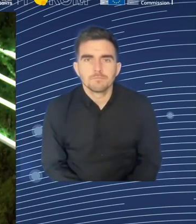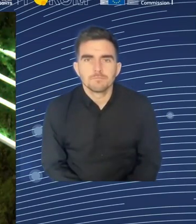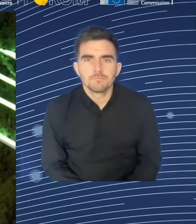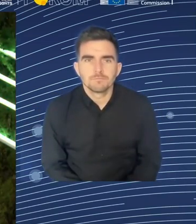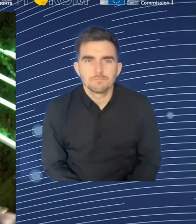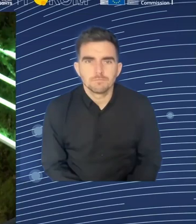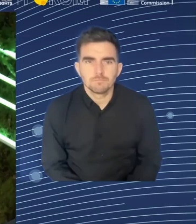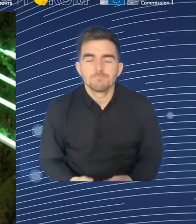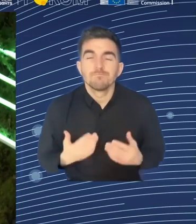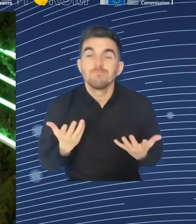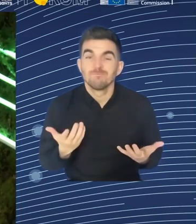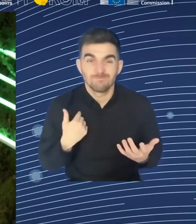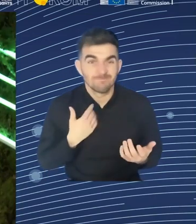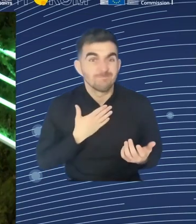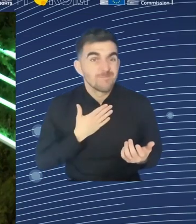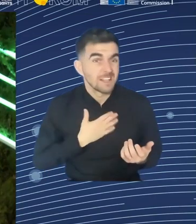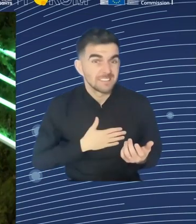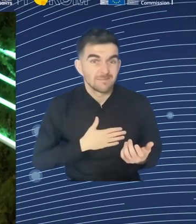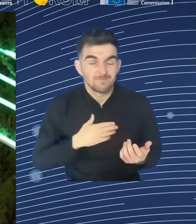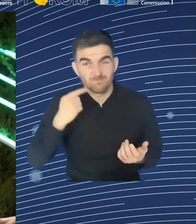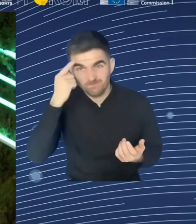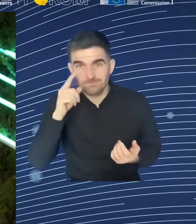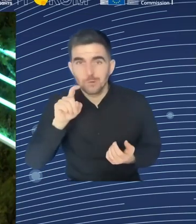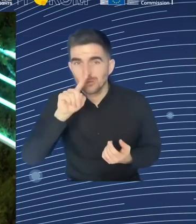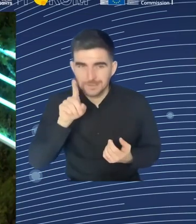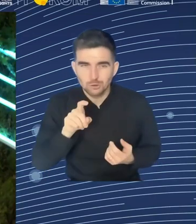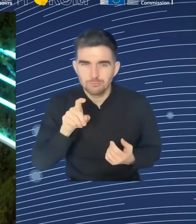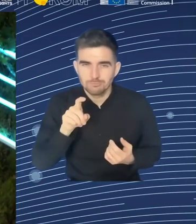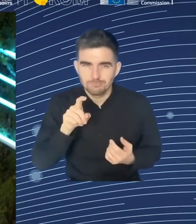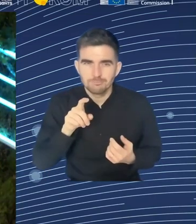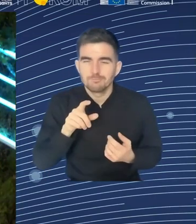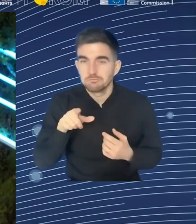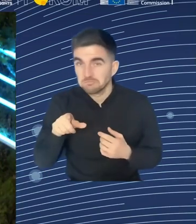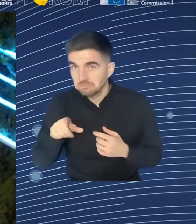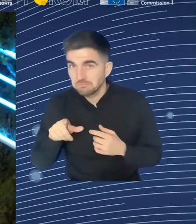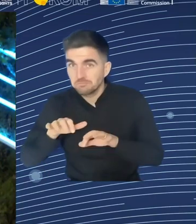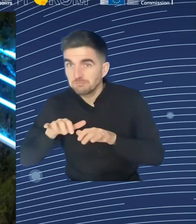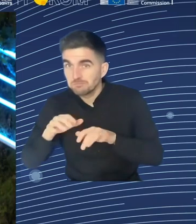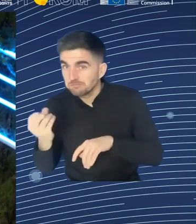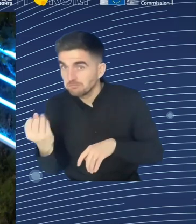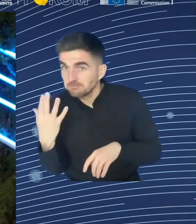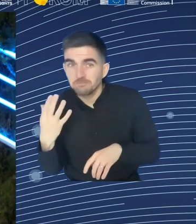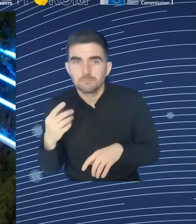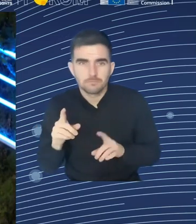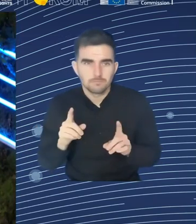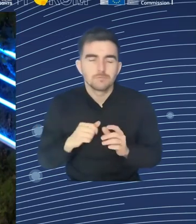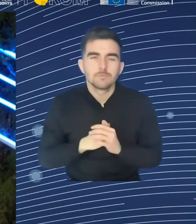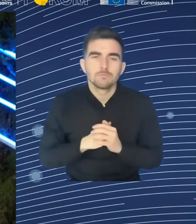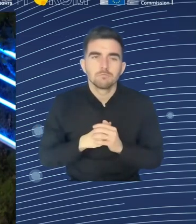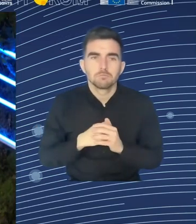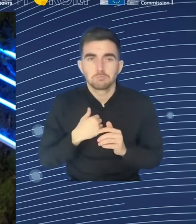a row. Maybe this one is more for Mark. Barbara has already touched upon it. How can AI and